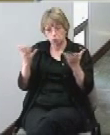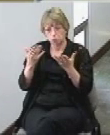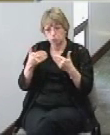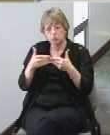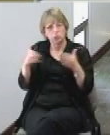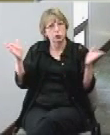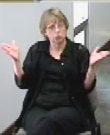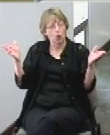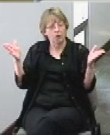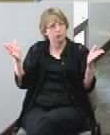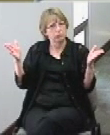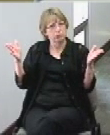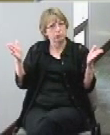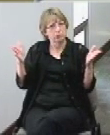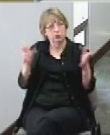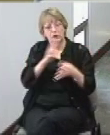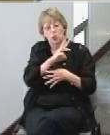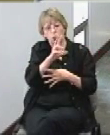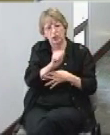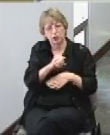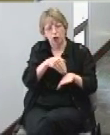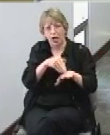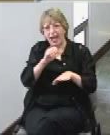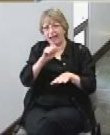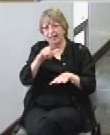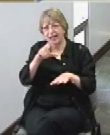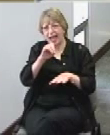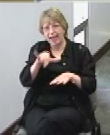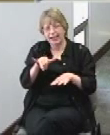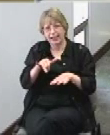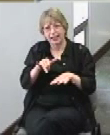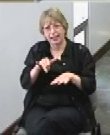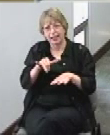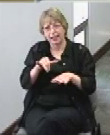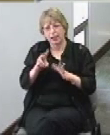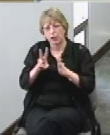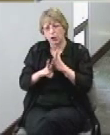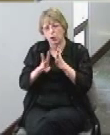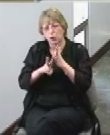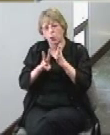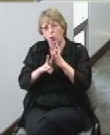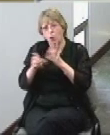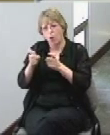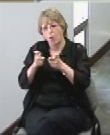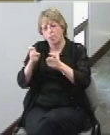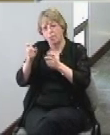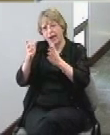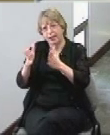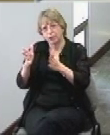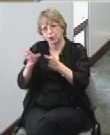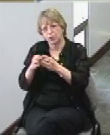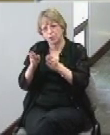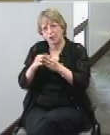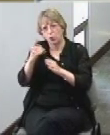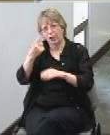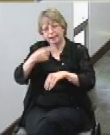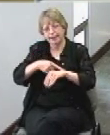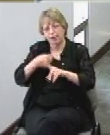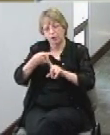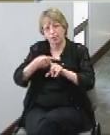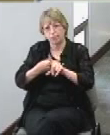in Wichita at the alley the the Walmart managers meet once a month